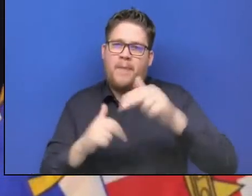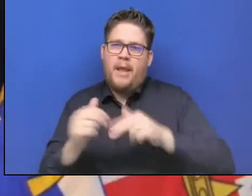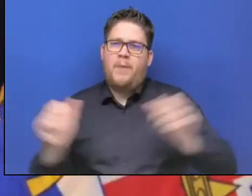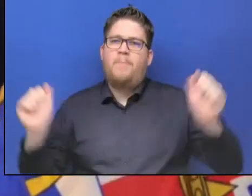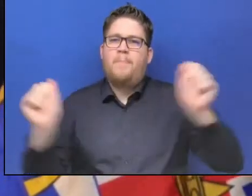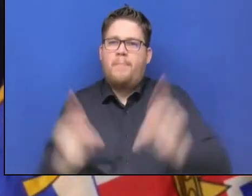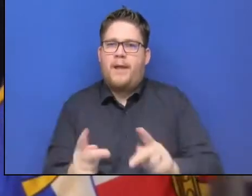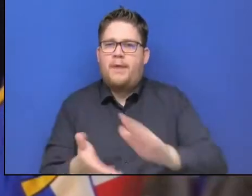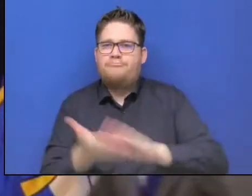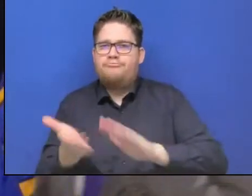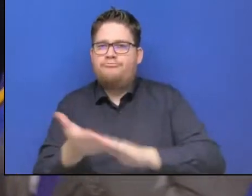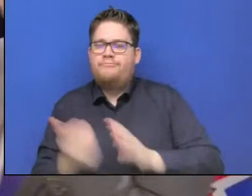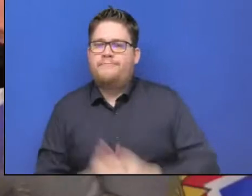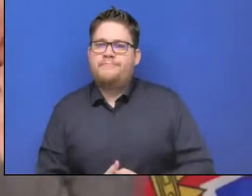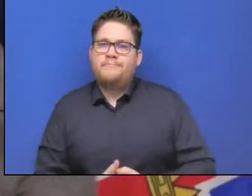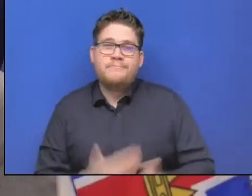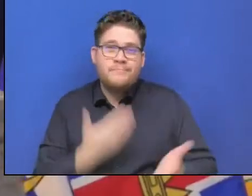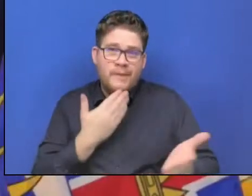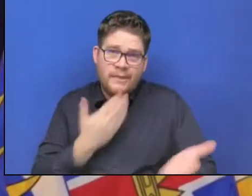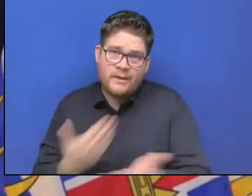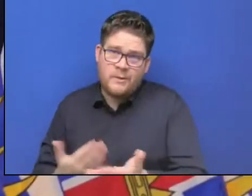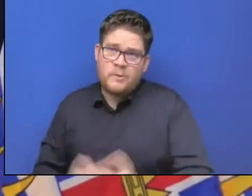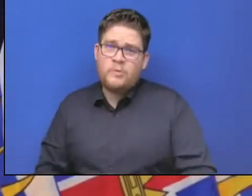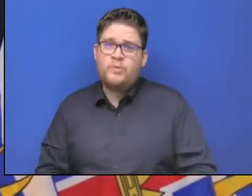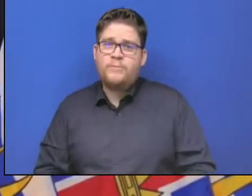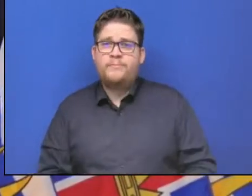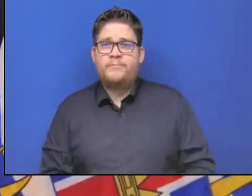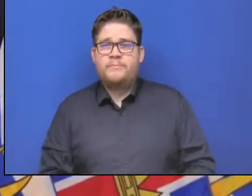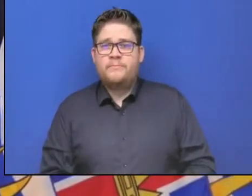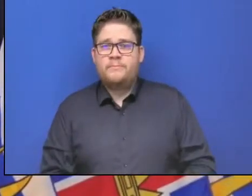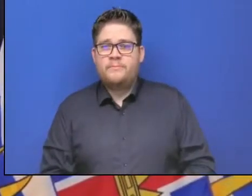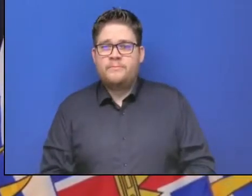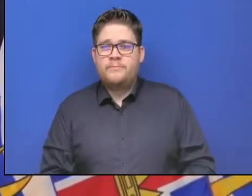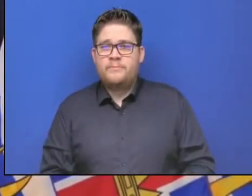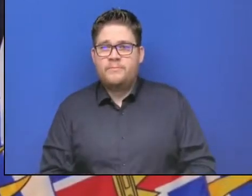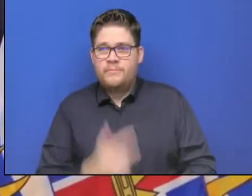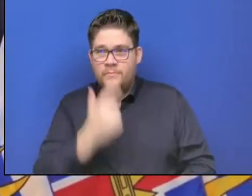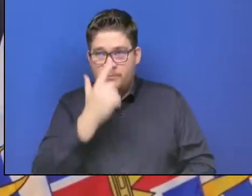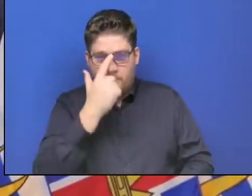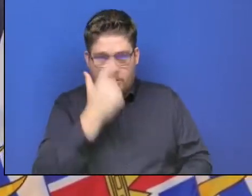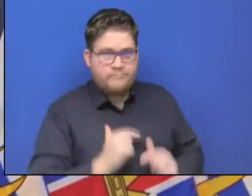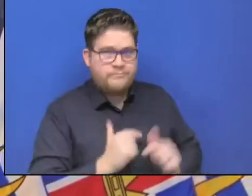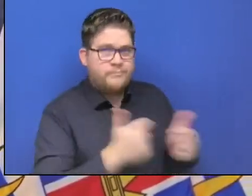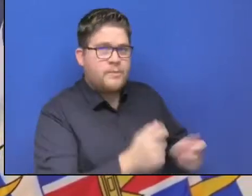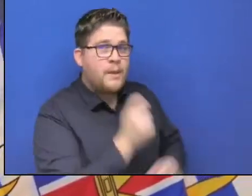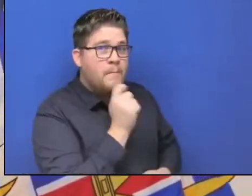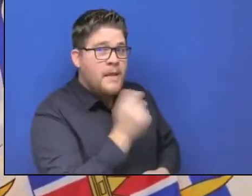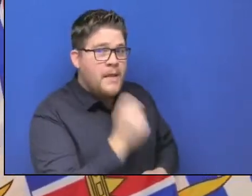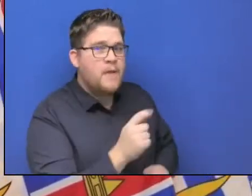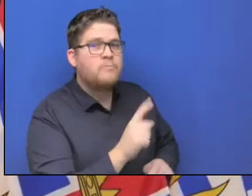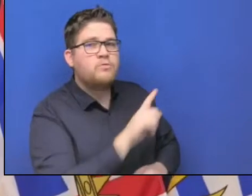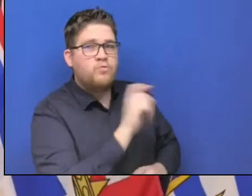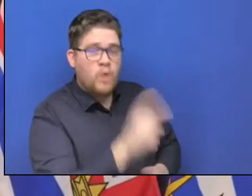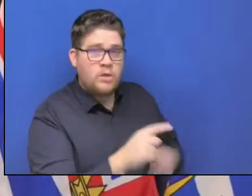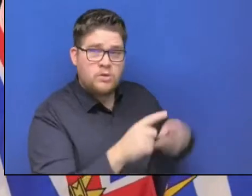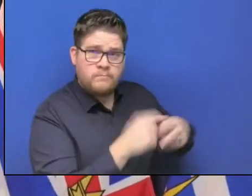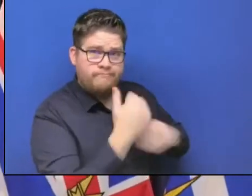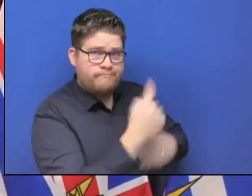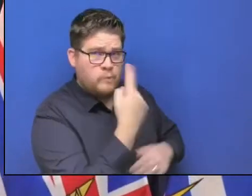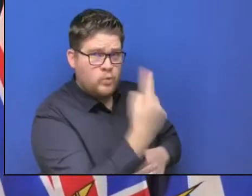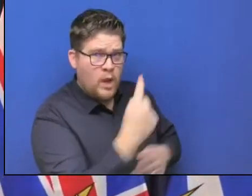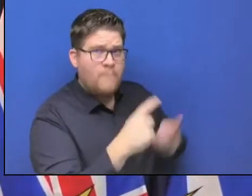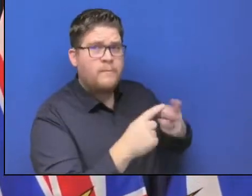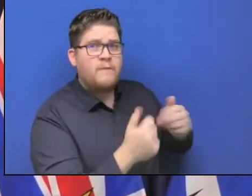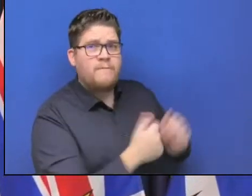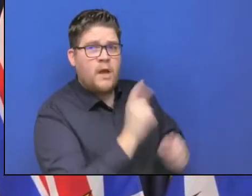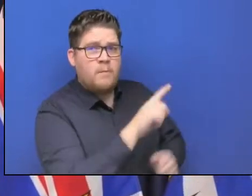A reminder to media on the line, please press star one to enter the queue. will be limited to one question and one follow-up. We will start here in the room. First question to